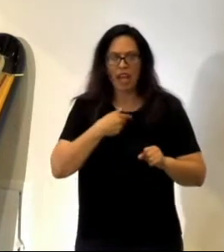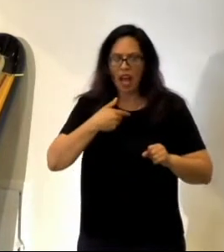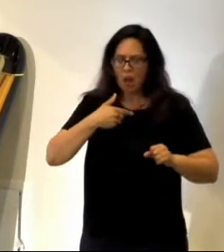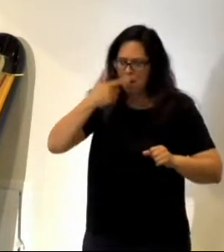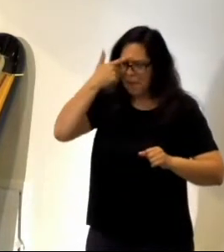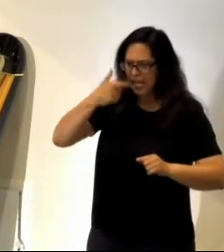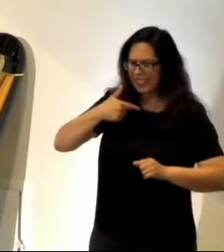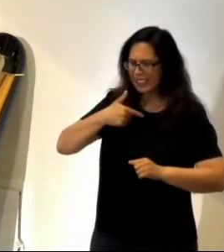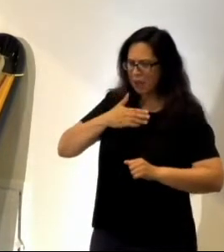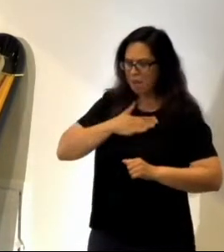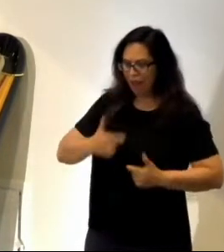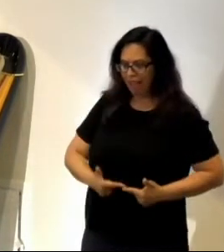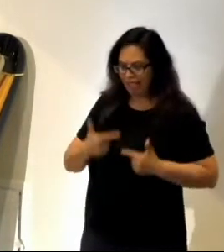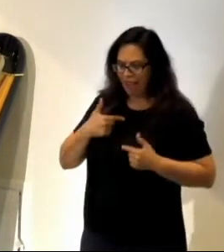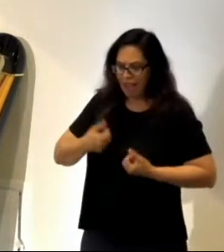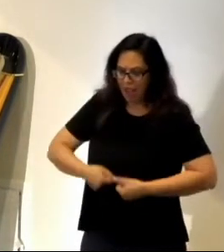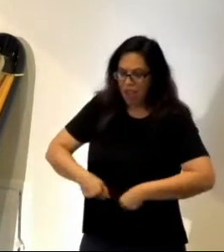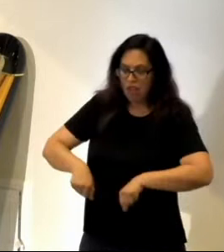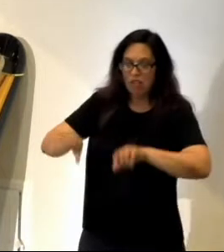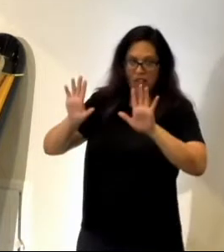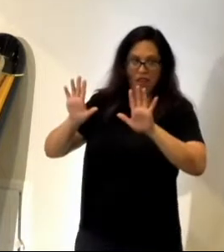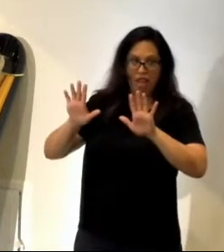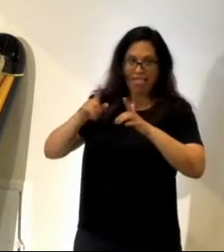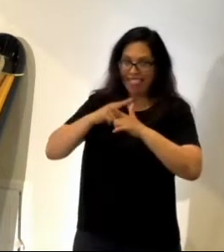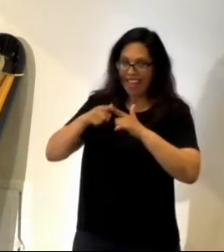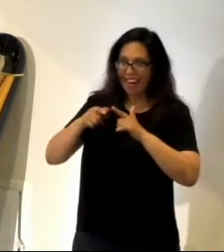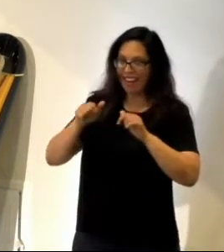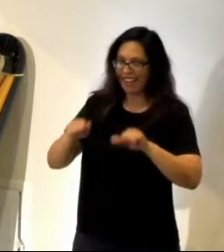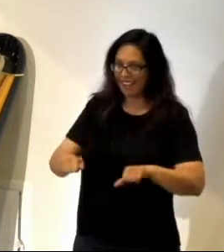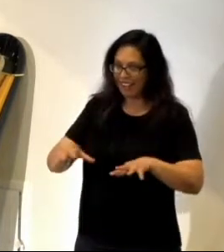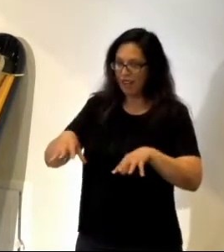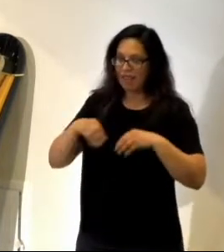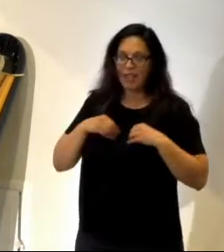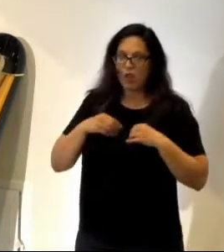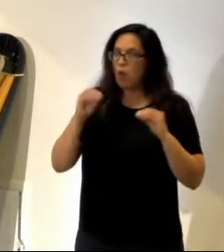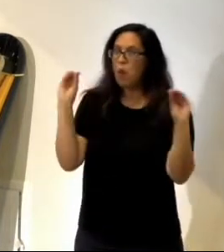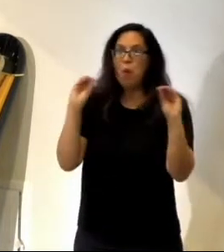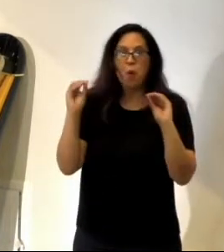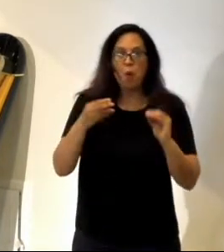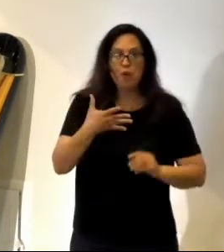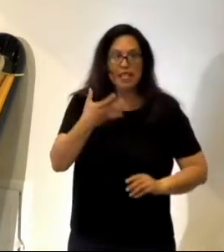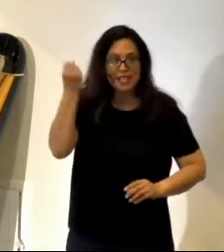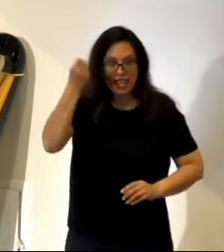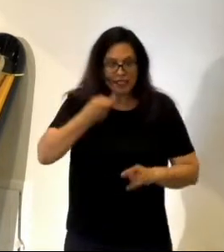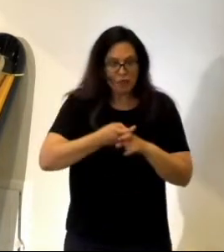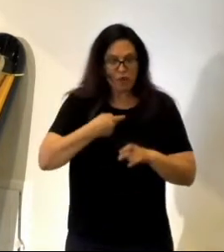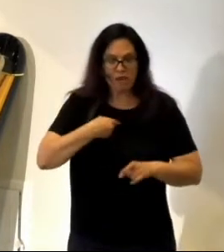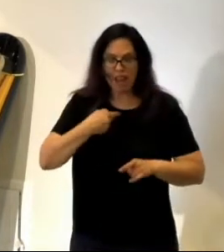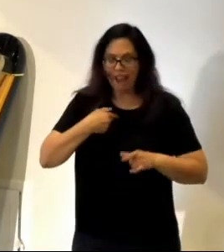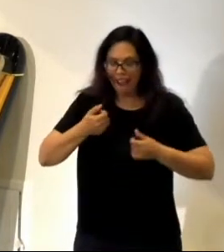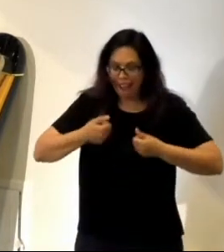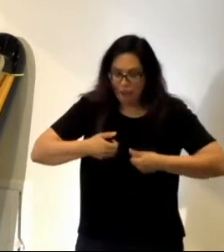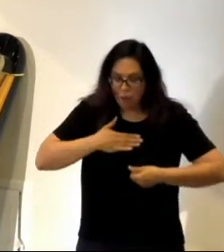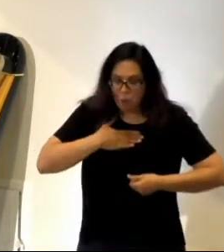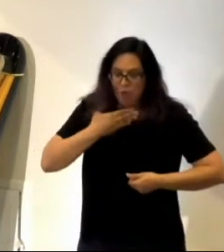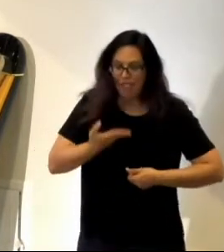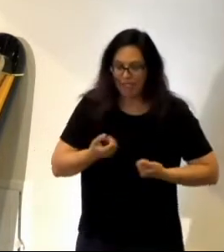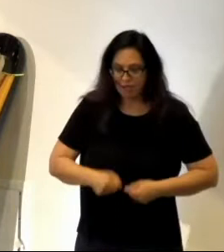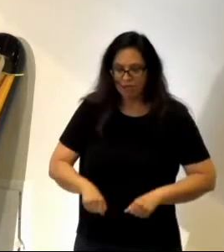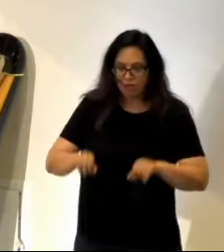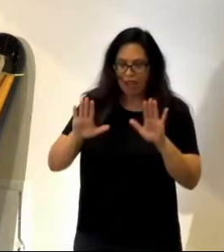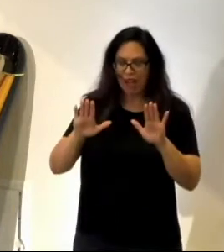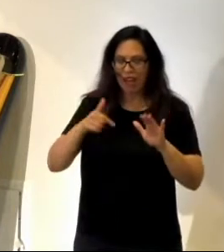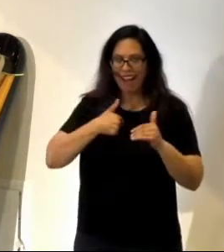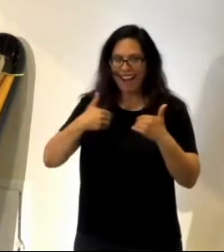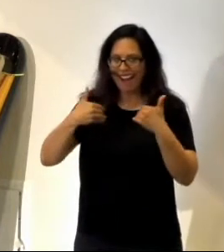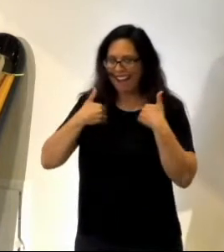that I might take it up again. No one takes it from me, but I lay it down of my own accord. I have the authority